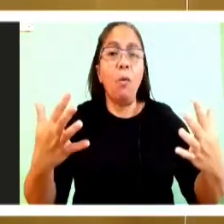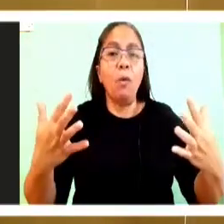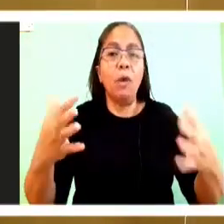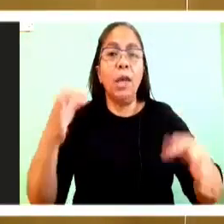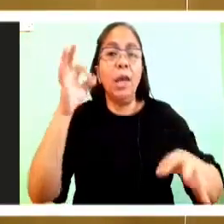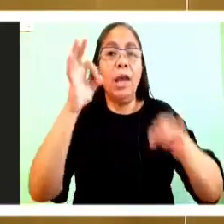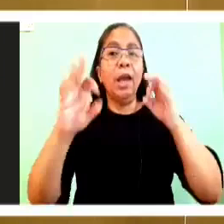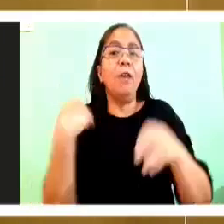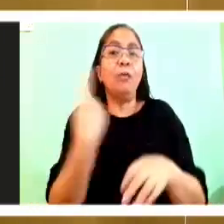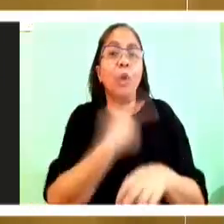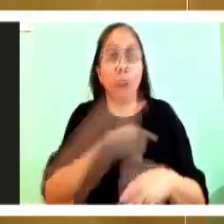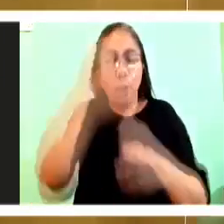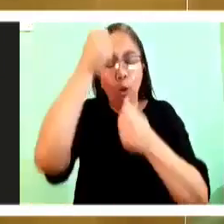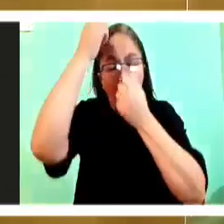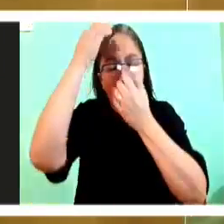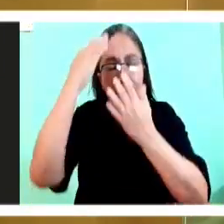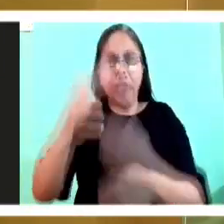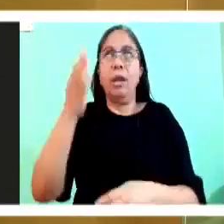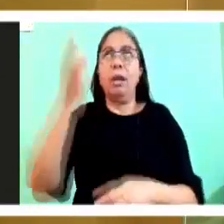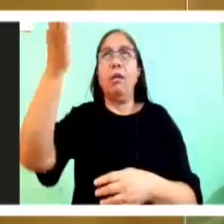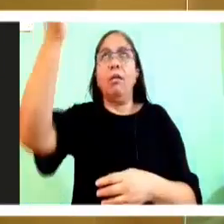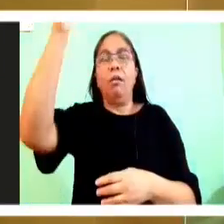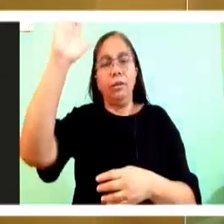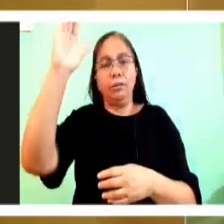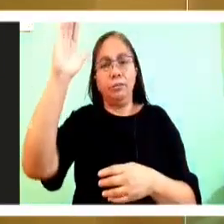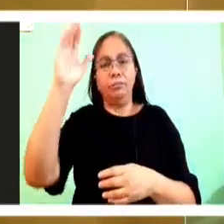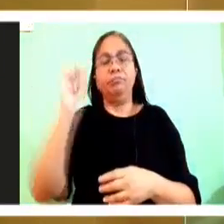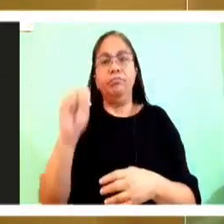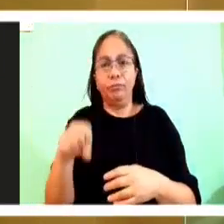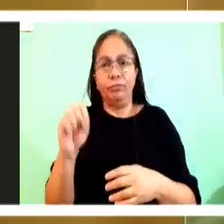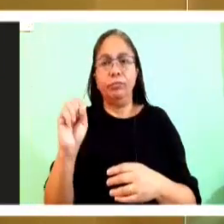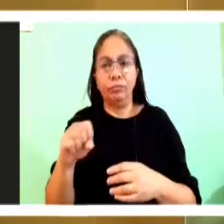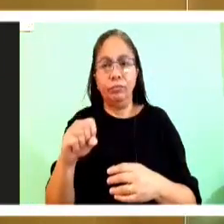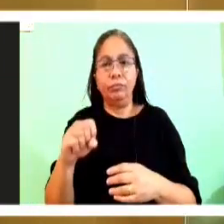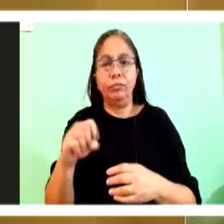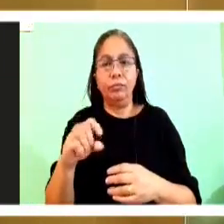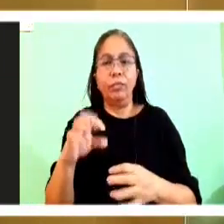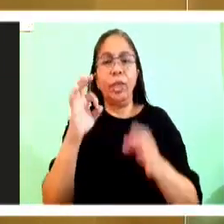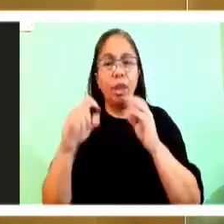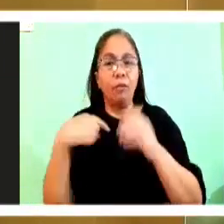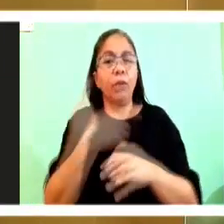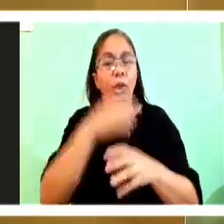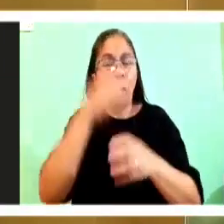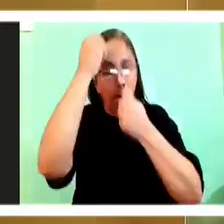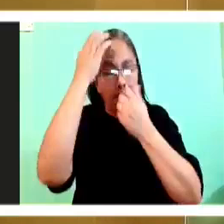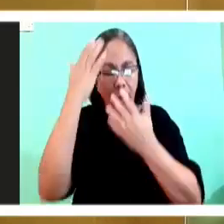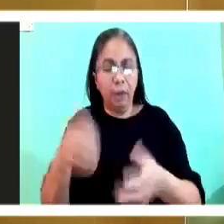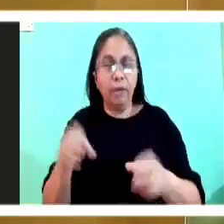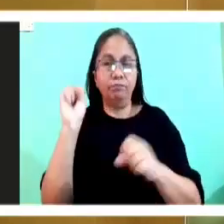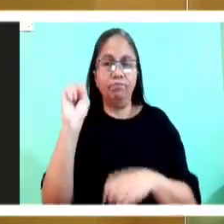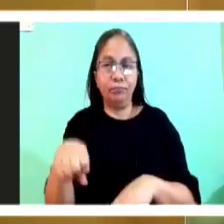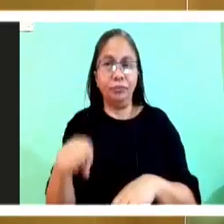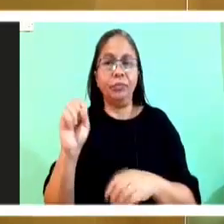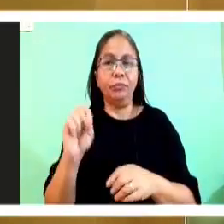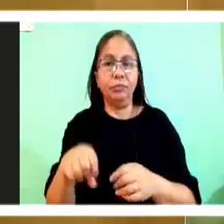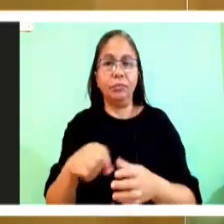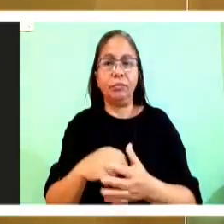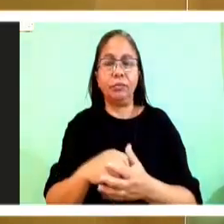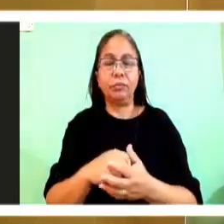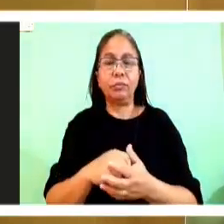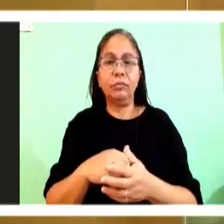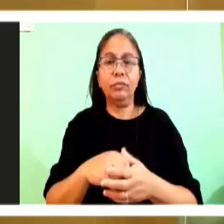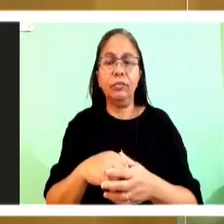obedient to Jesus. Obedient to Jesus. When Peter